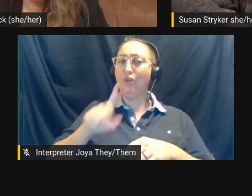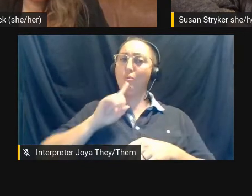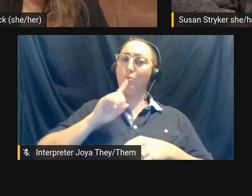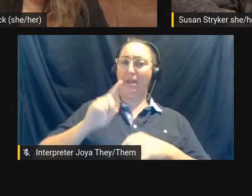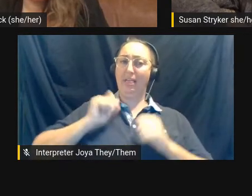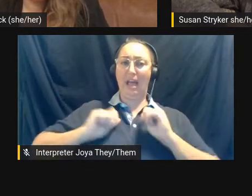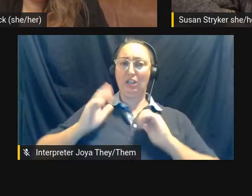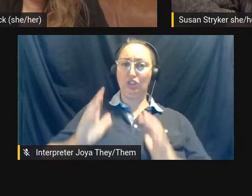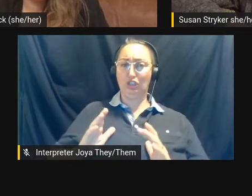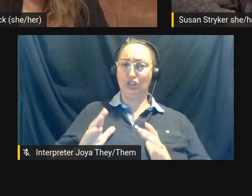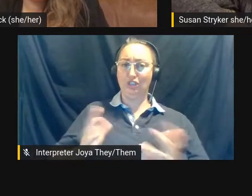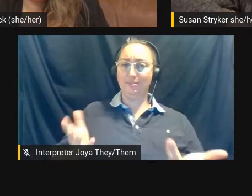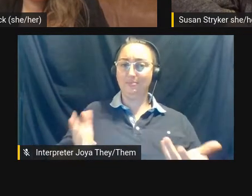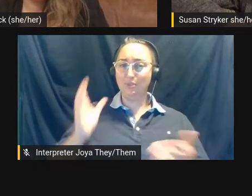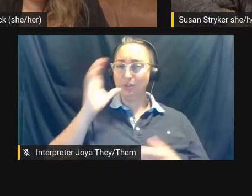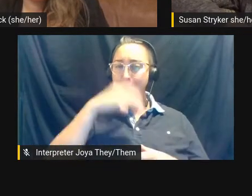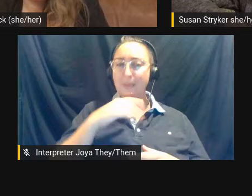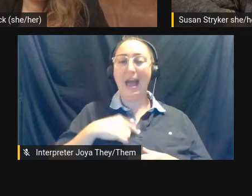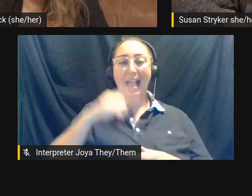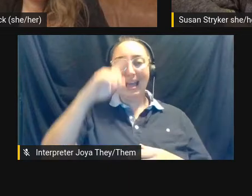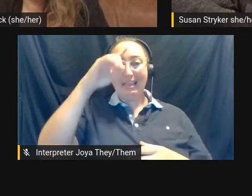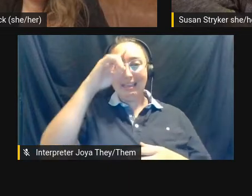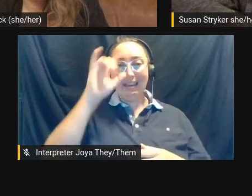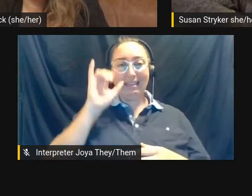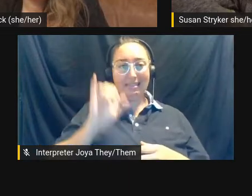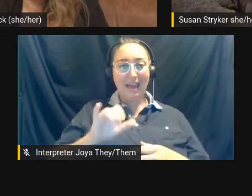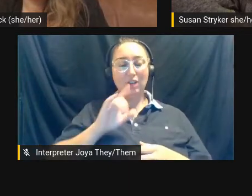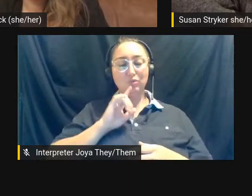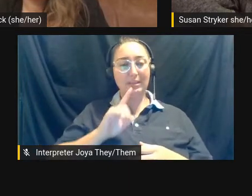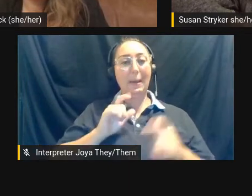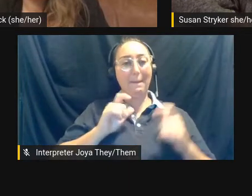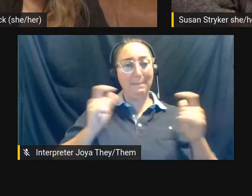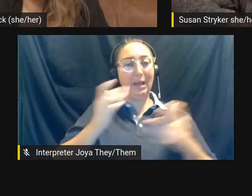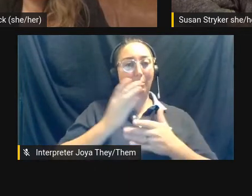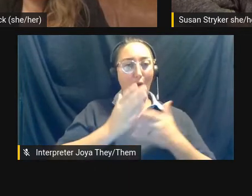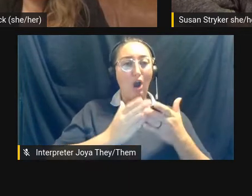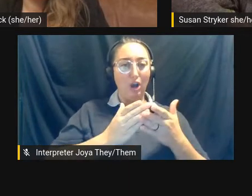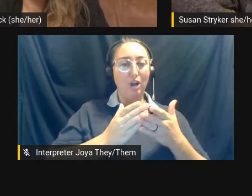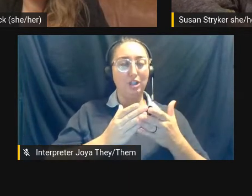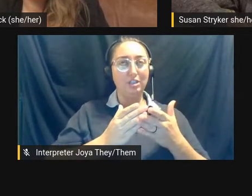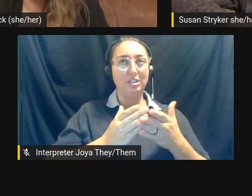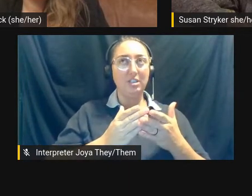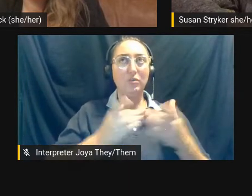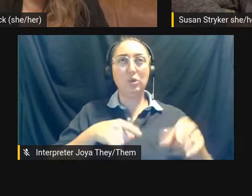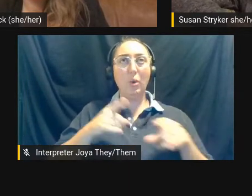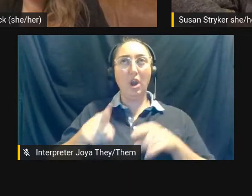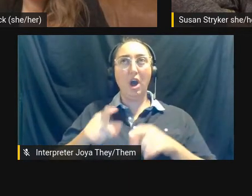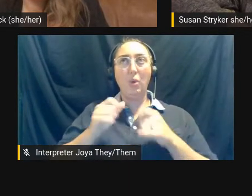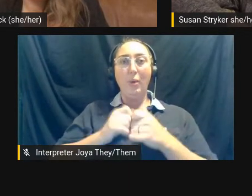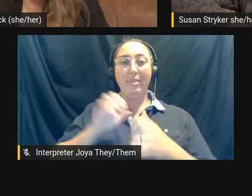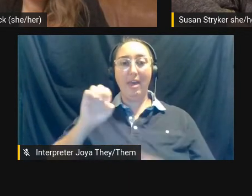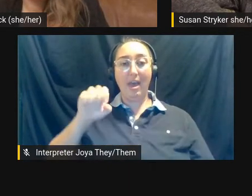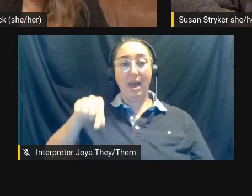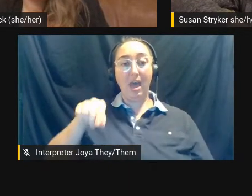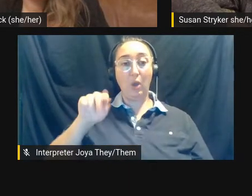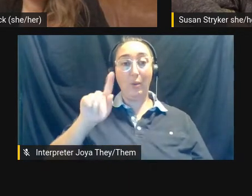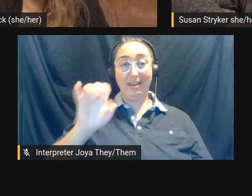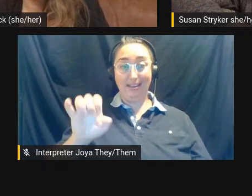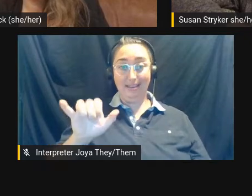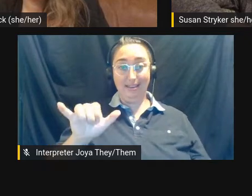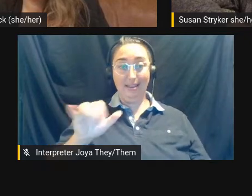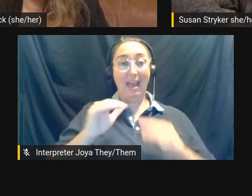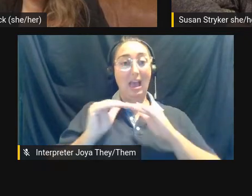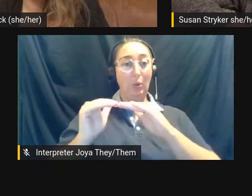actors, um, and I think that plays a huge part in terms of, um, equity in, in entertainment